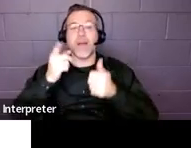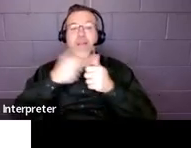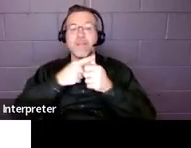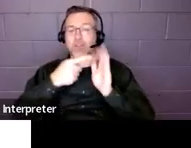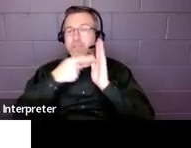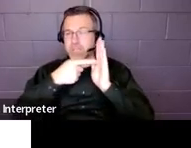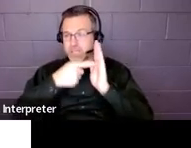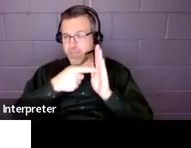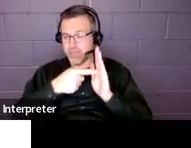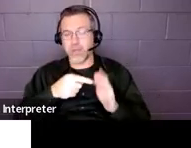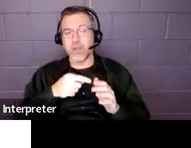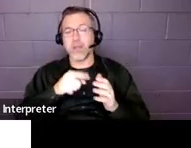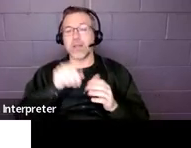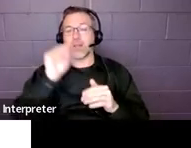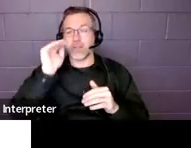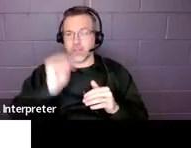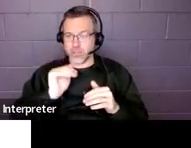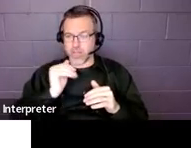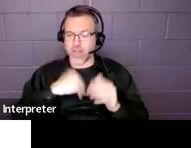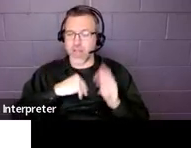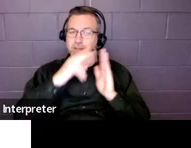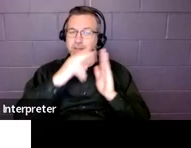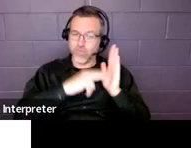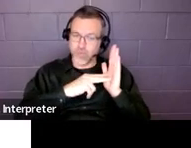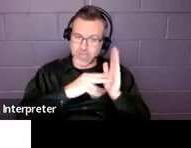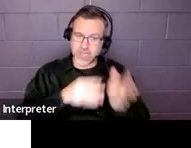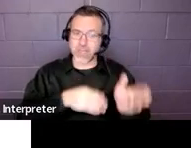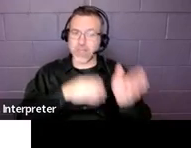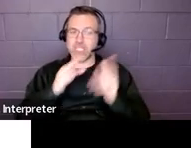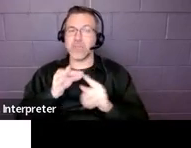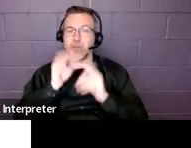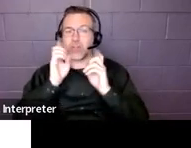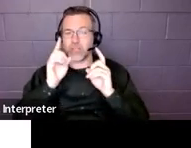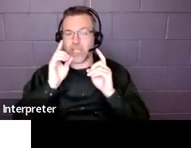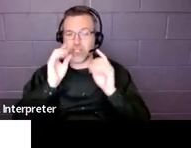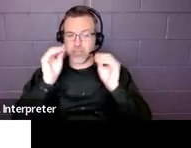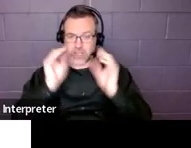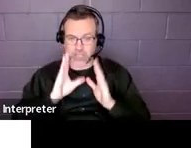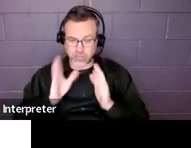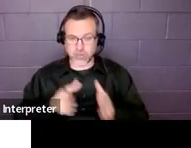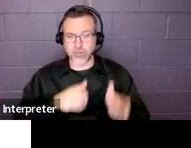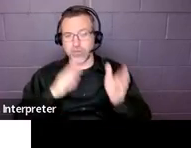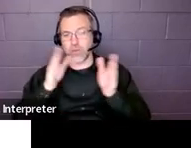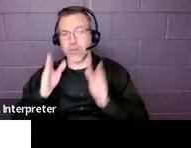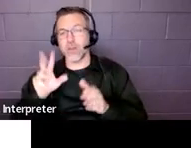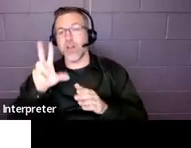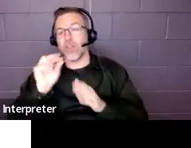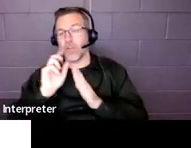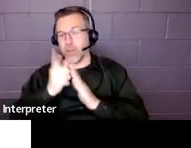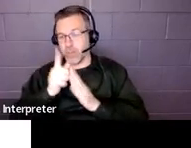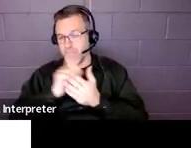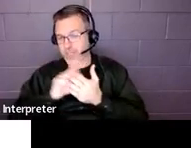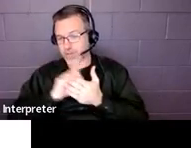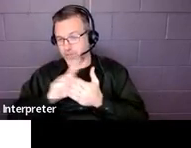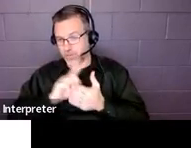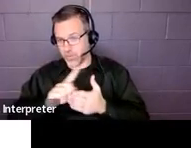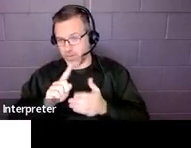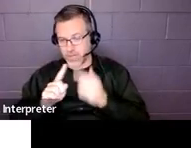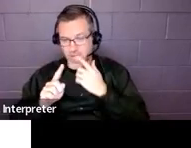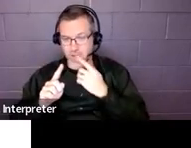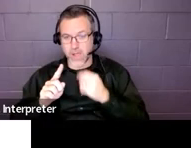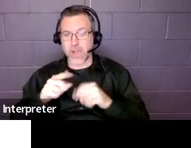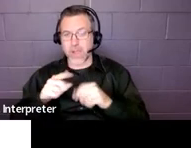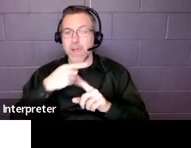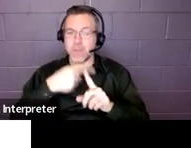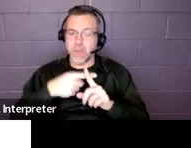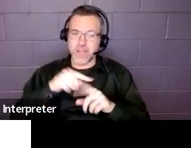gets reading in the special education setting for 30 minutes a week. They also get reading as a push-in service.